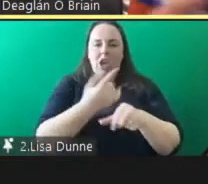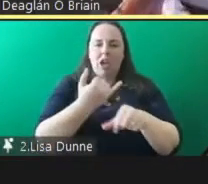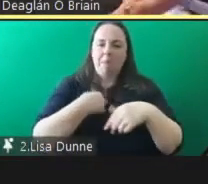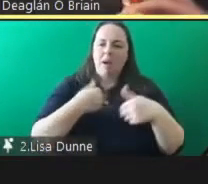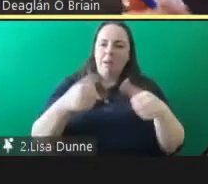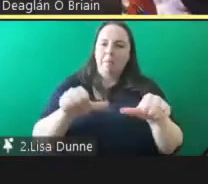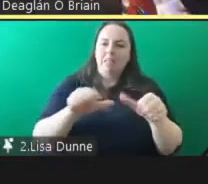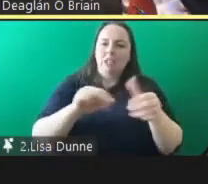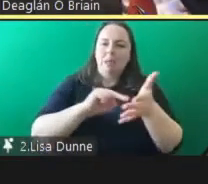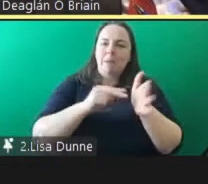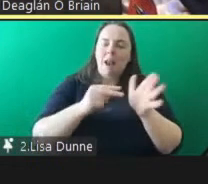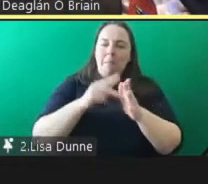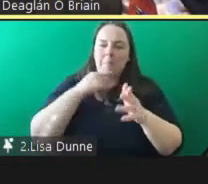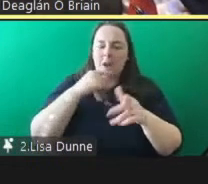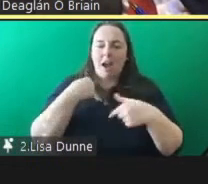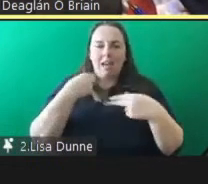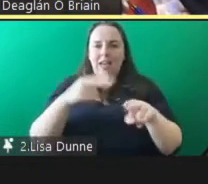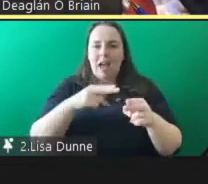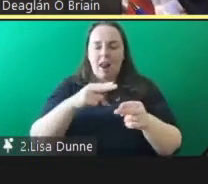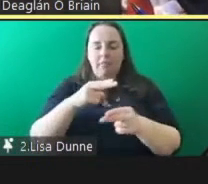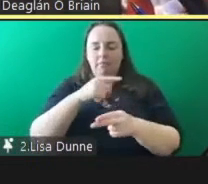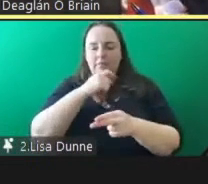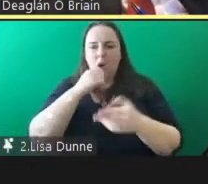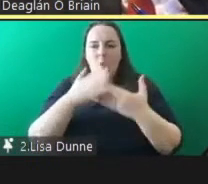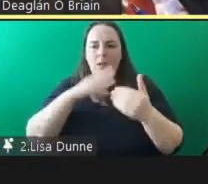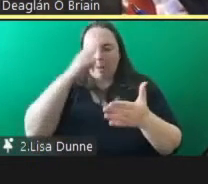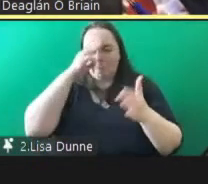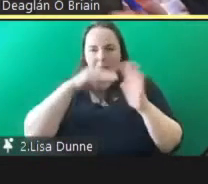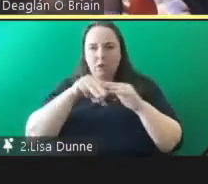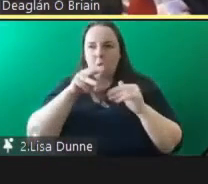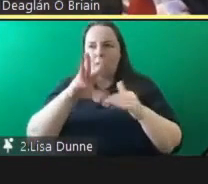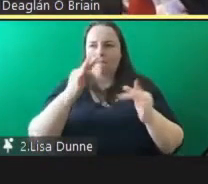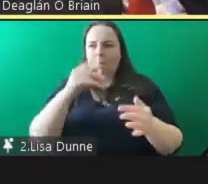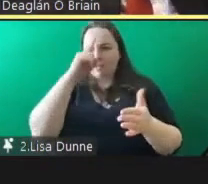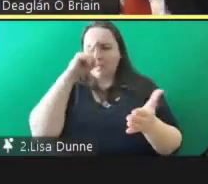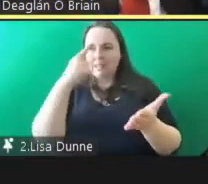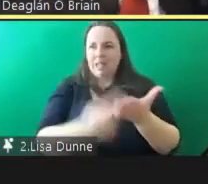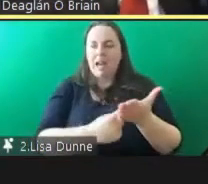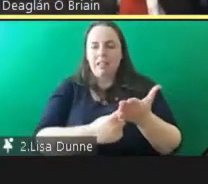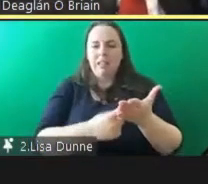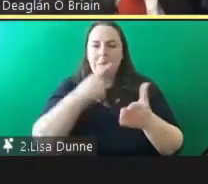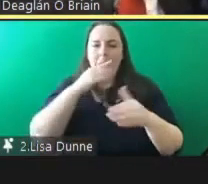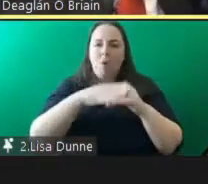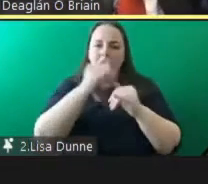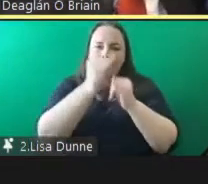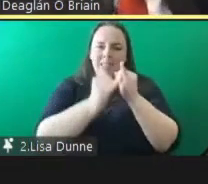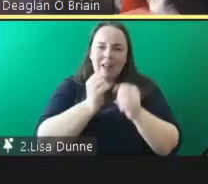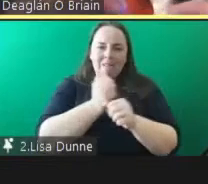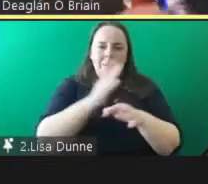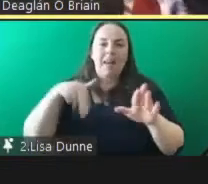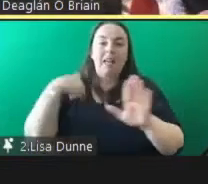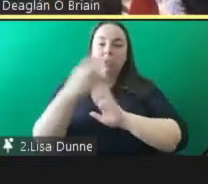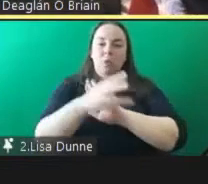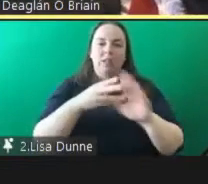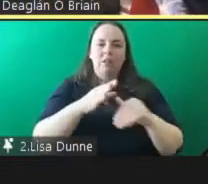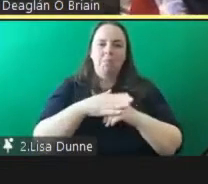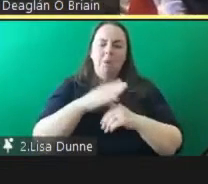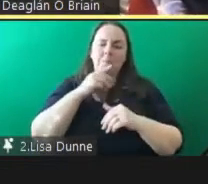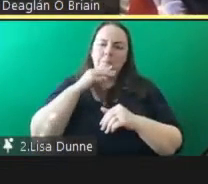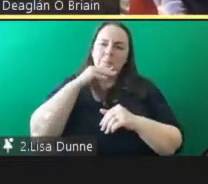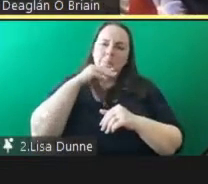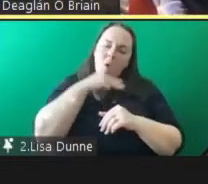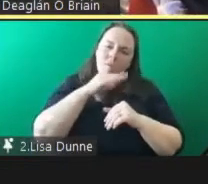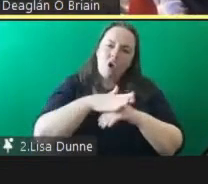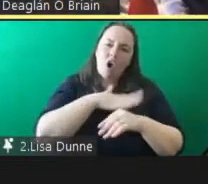but i can't preempt what the minister is going to say but there'll be a lot more detail available next week so one really important priority is making